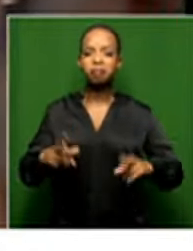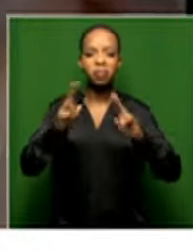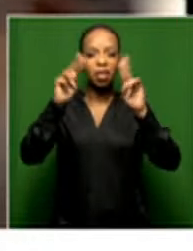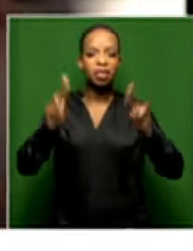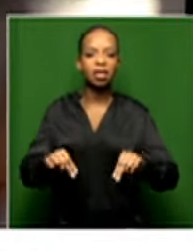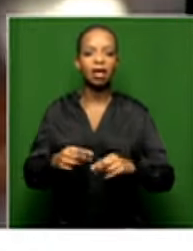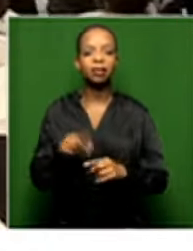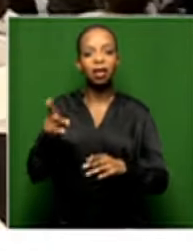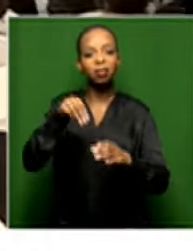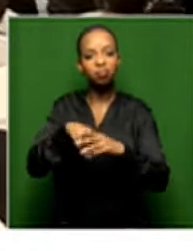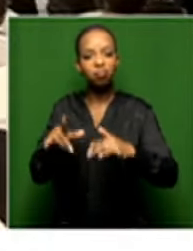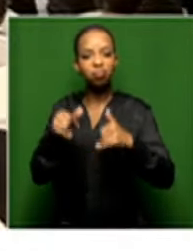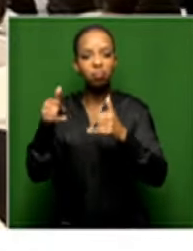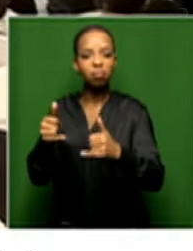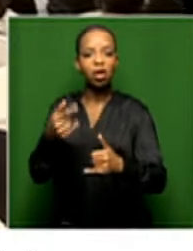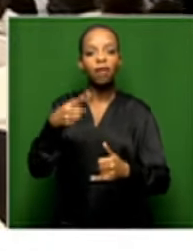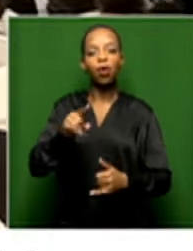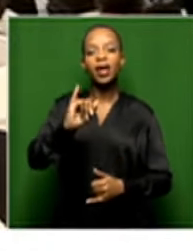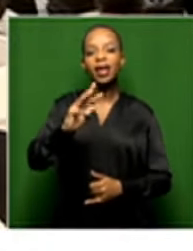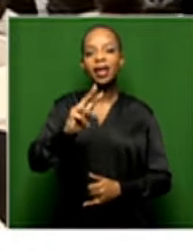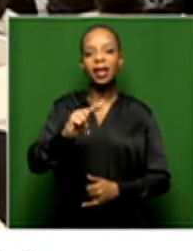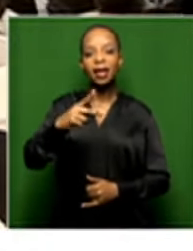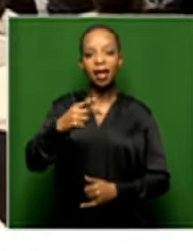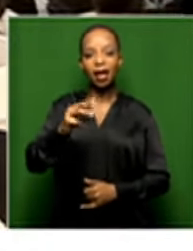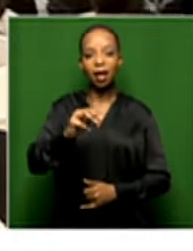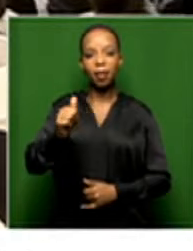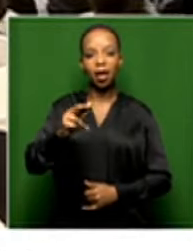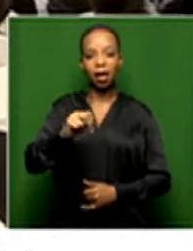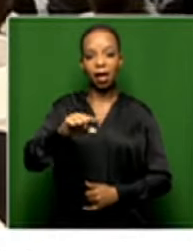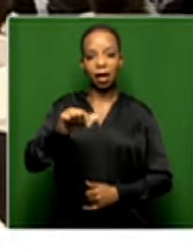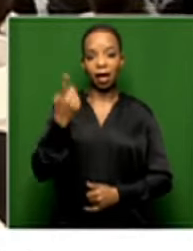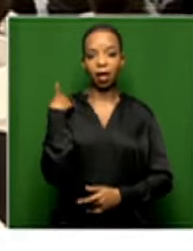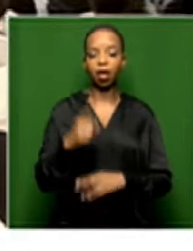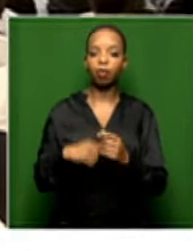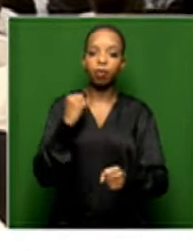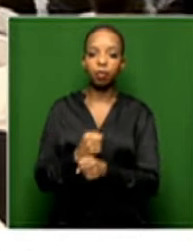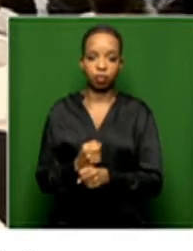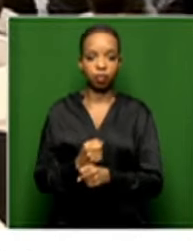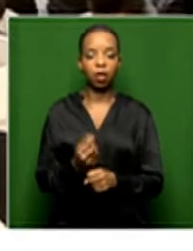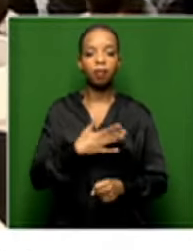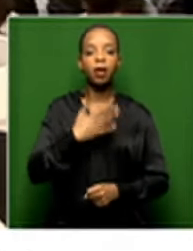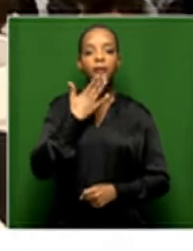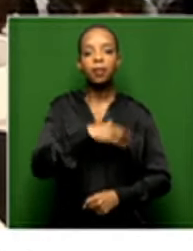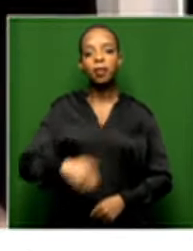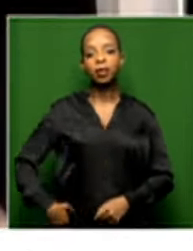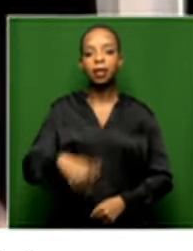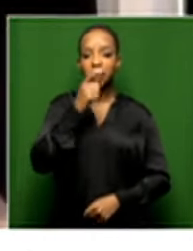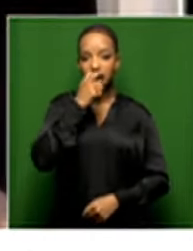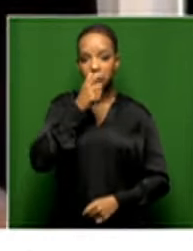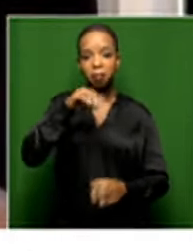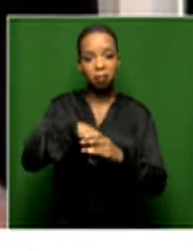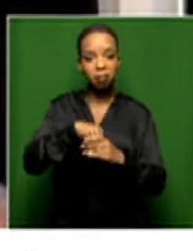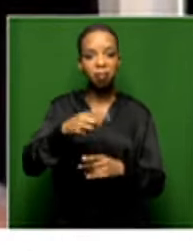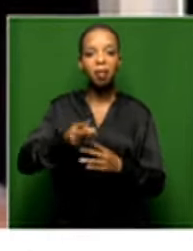the Order of Ikamanga in Silver by President Sirira Maposa last year. Her film credits include Mapansula, Serafina